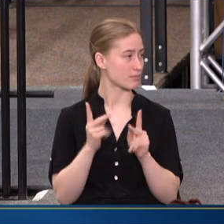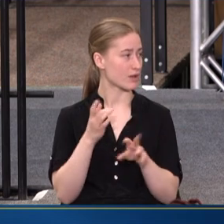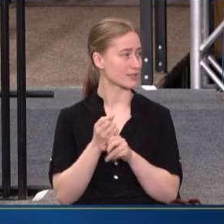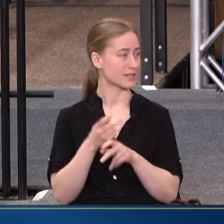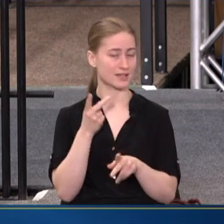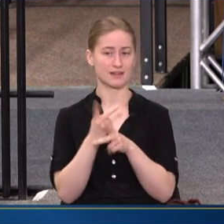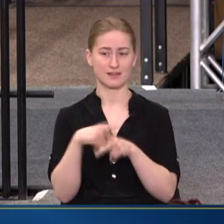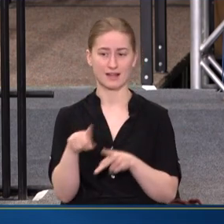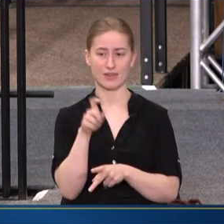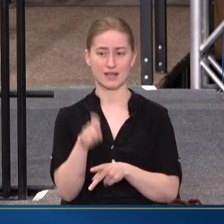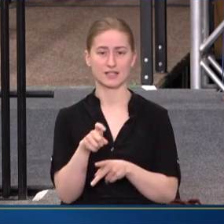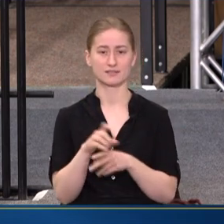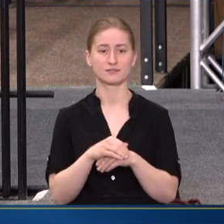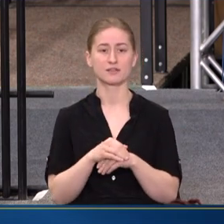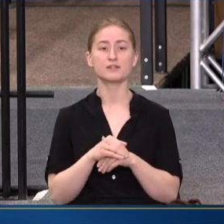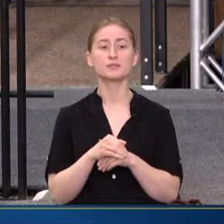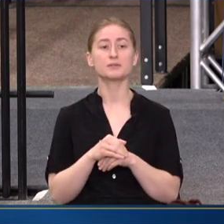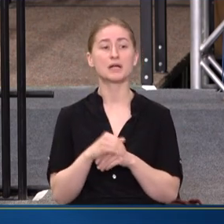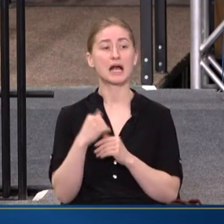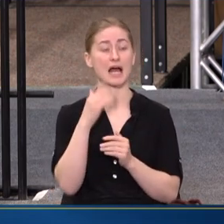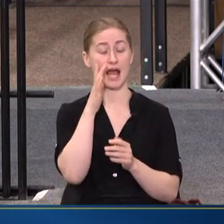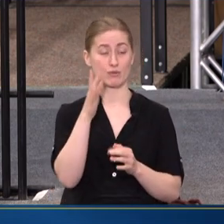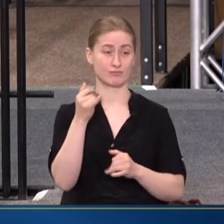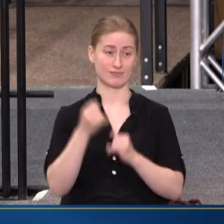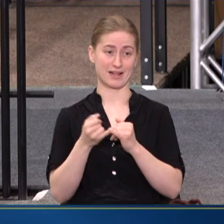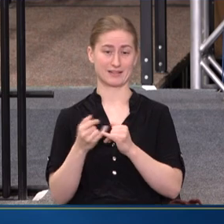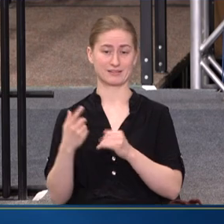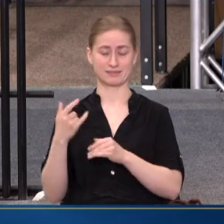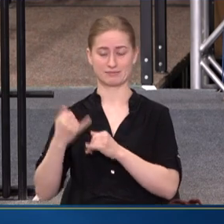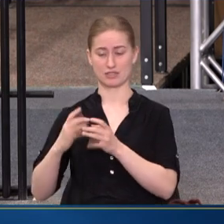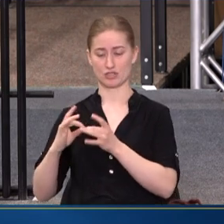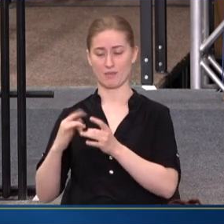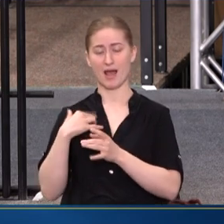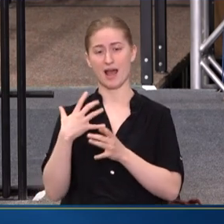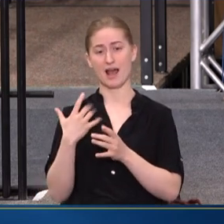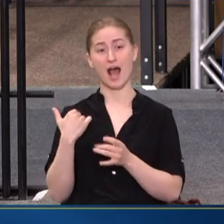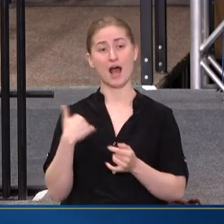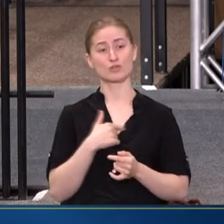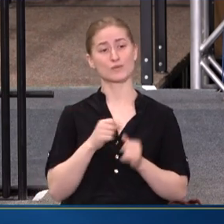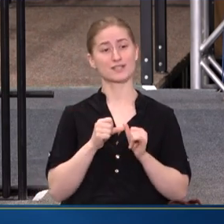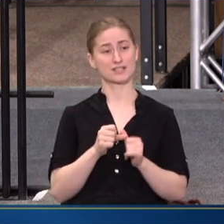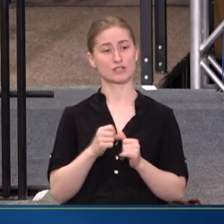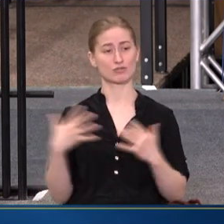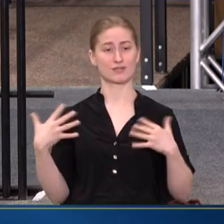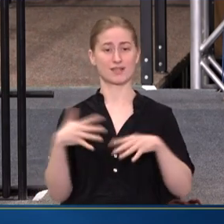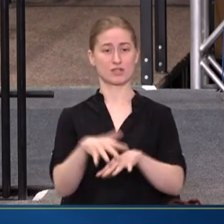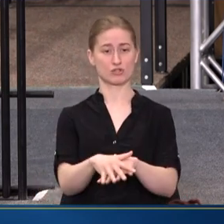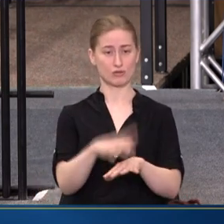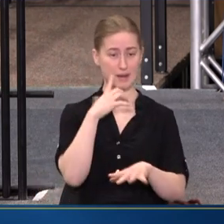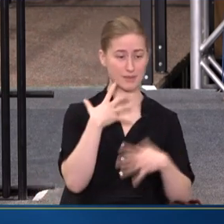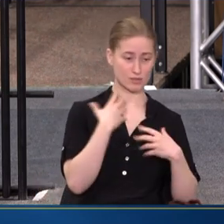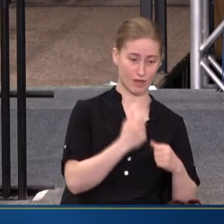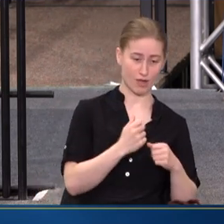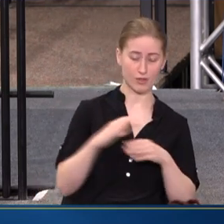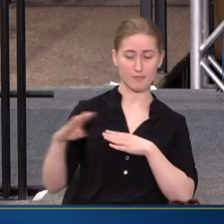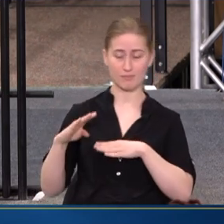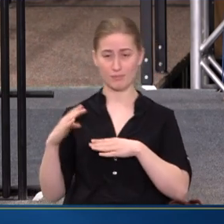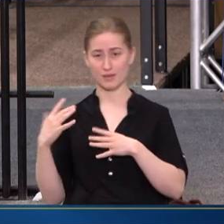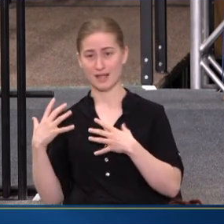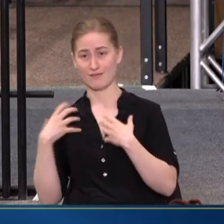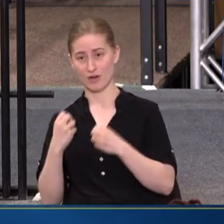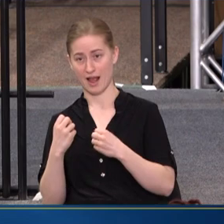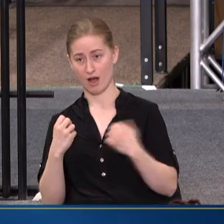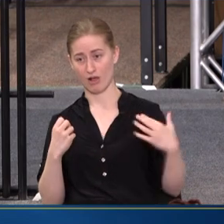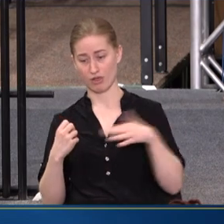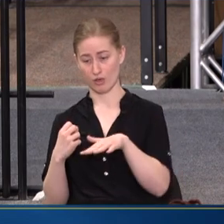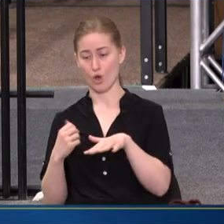THE CARE THAT THEY NEED. AND I WOULD JUST FINALLY SAY AS WE CONTINUE TO INTEGRATE MENTAL HEALTH AND BEHAVIORAL HEALTH INTO PHYSICAL